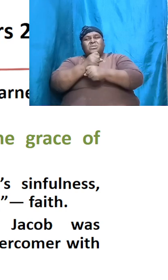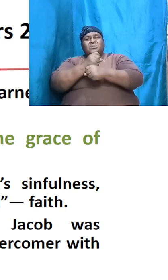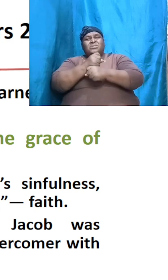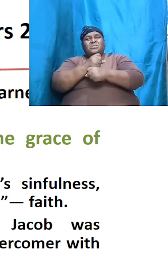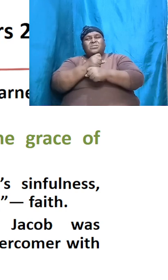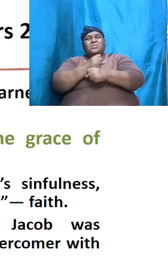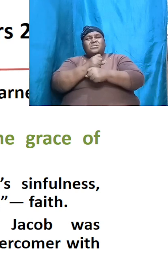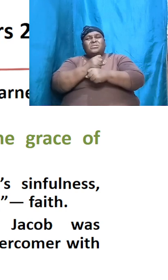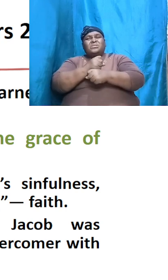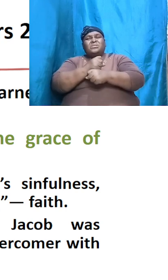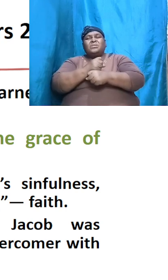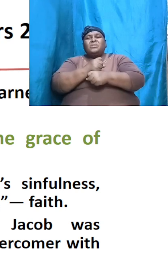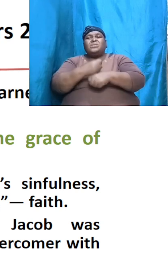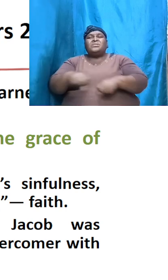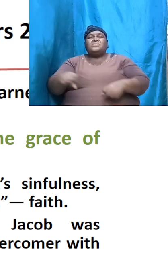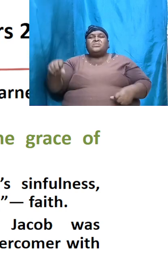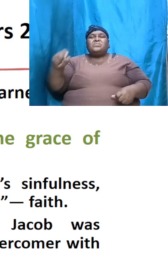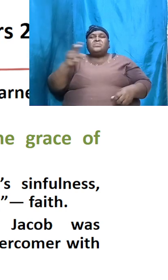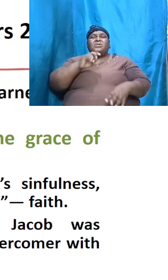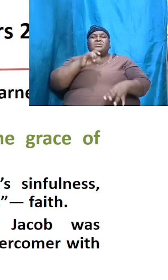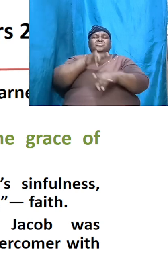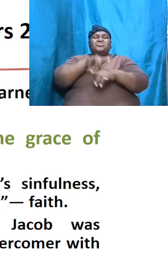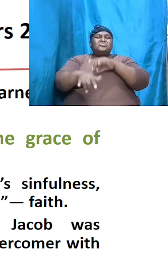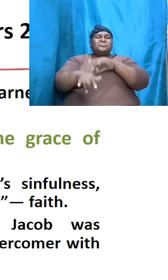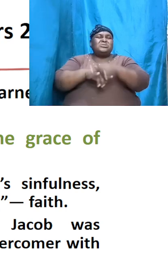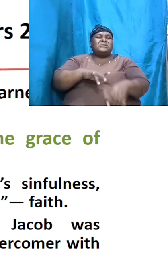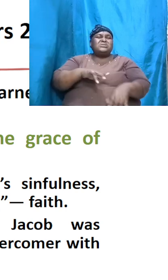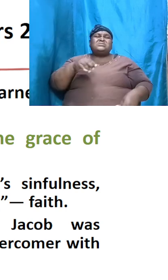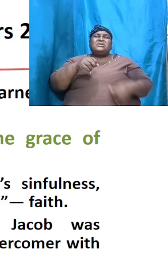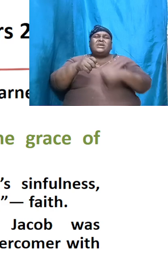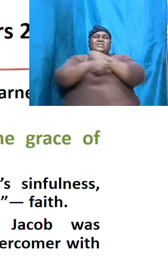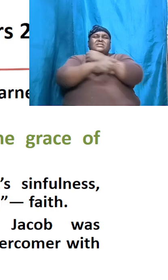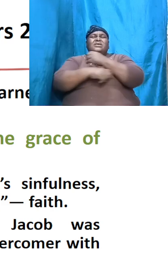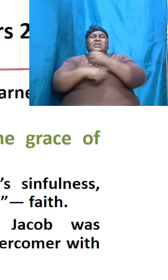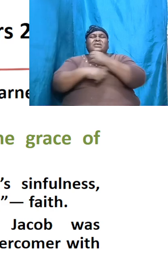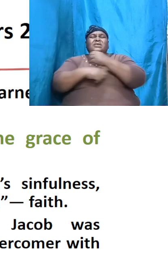upping and downing and trickster and scamming and